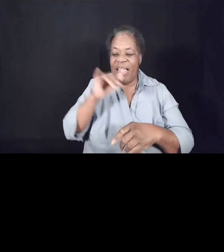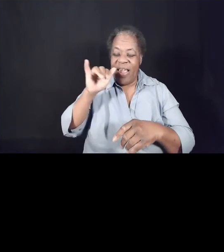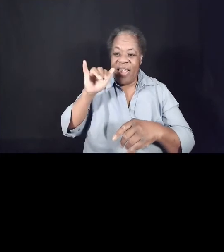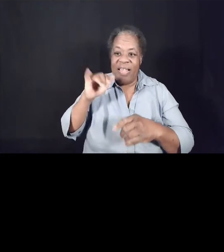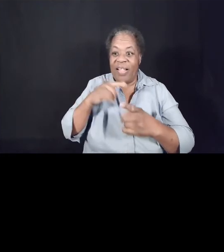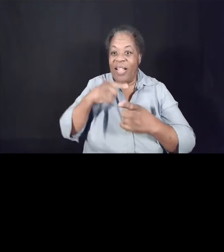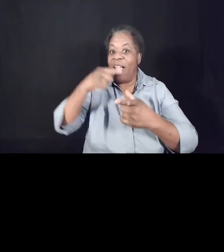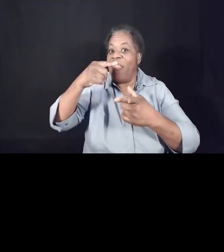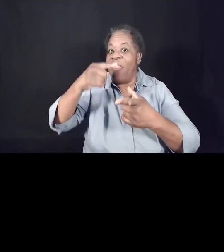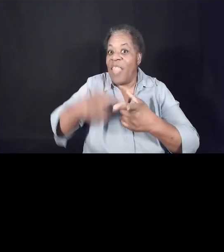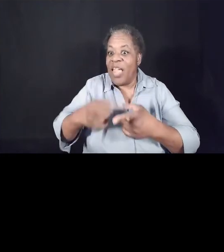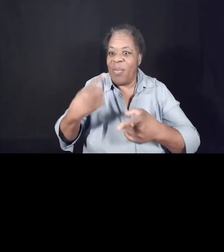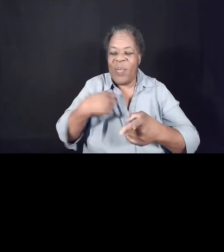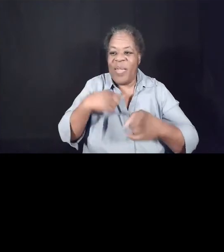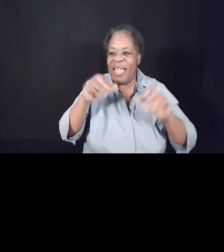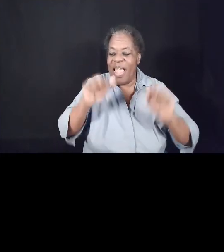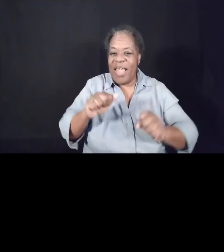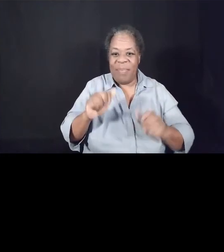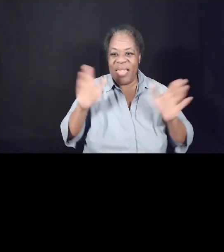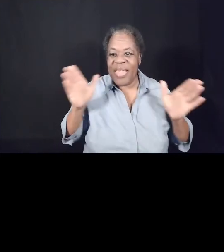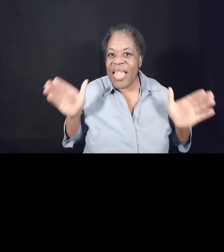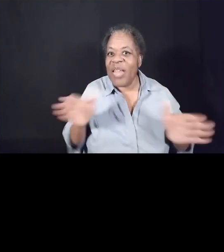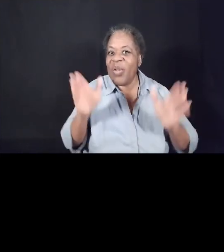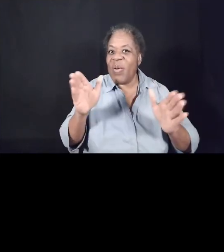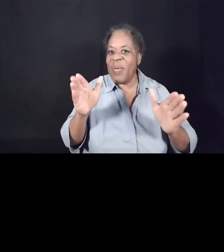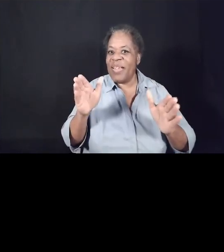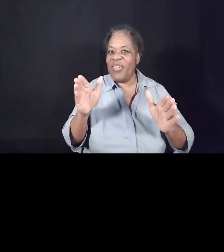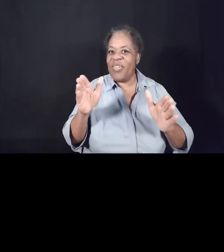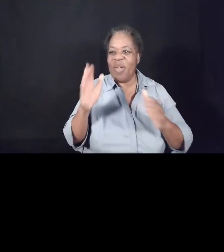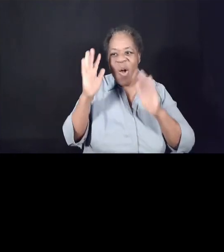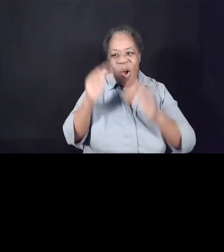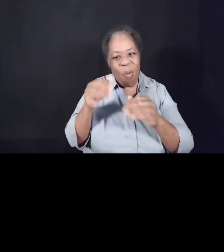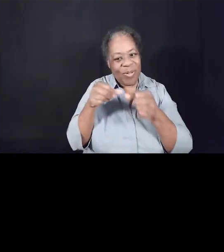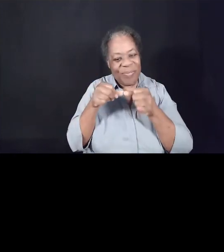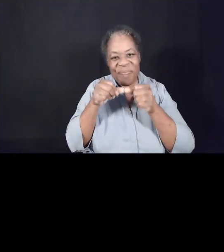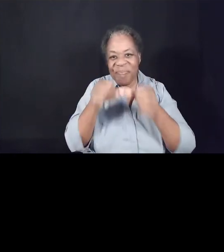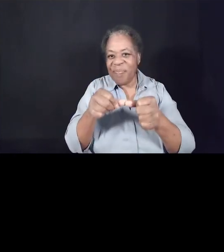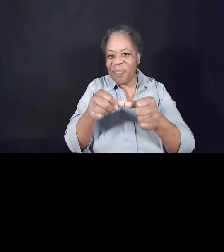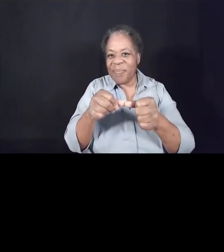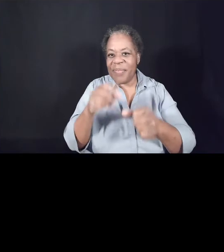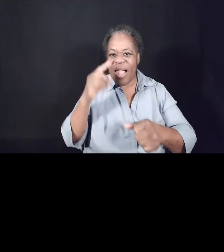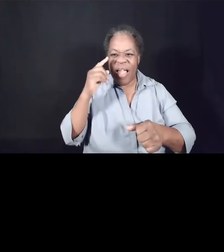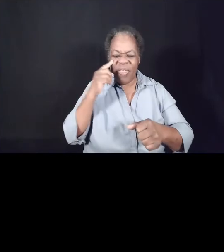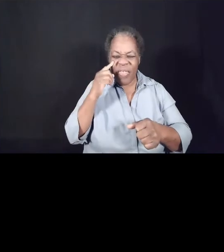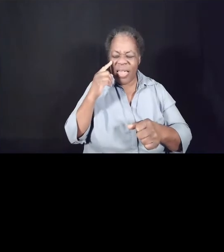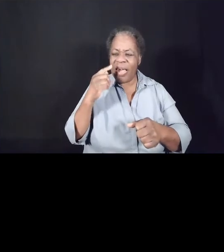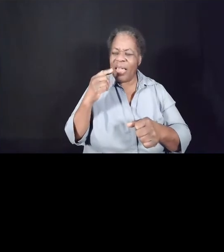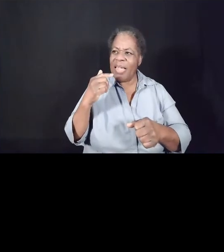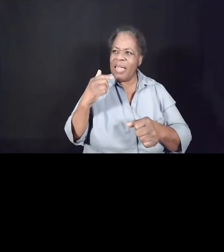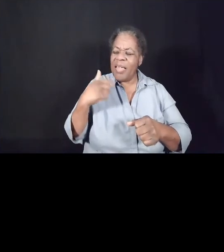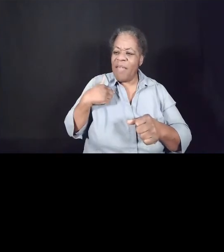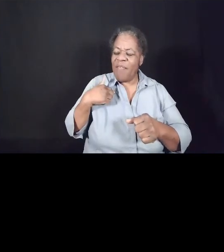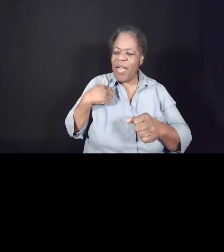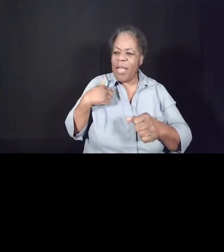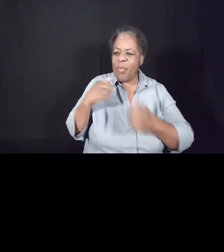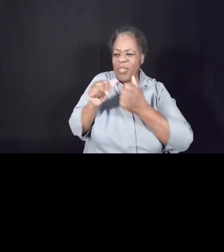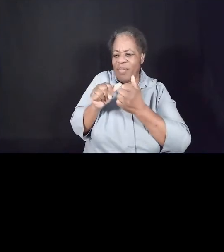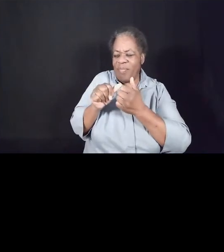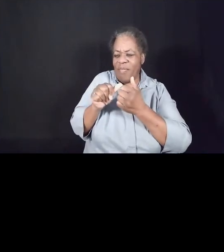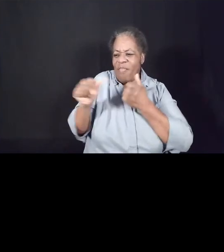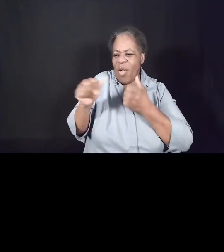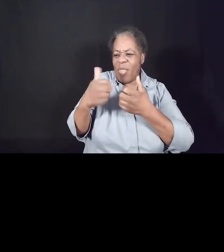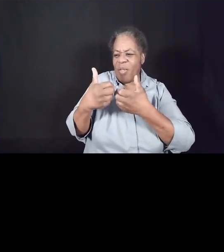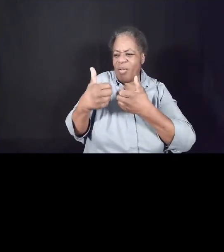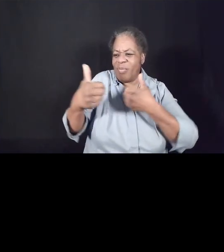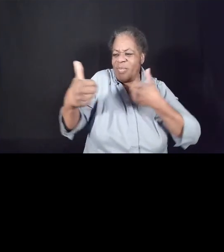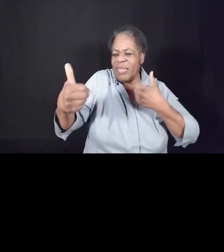lose hope. I think, frankly, Jeanette, if I was further away from the promise of justice